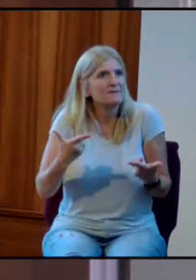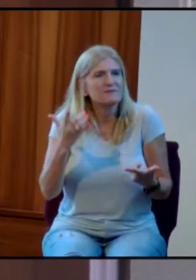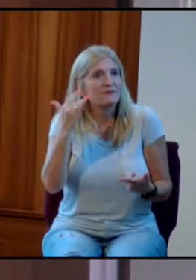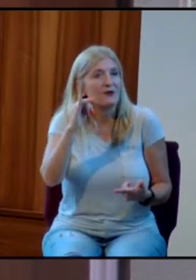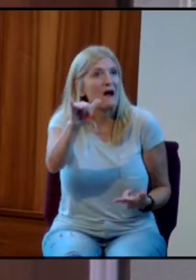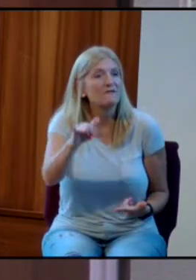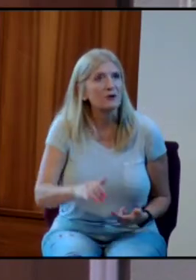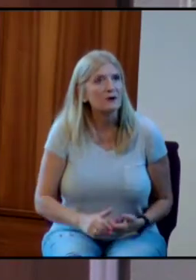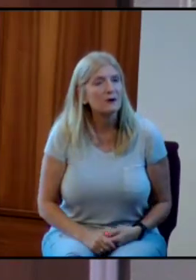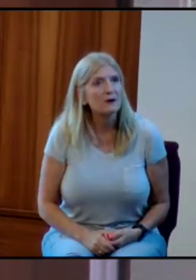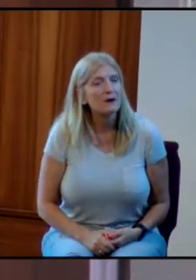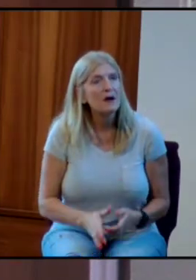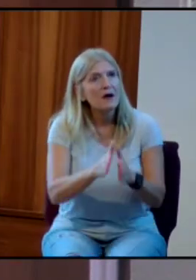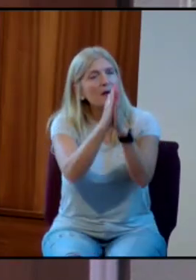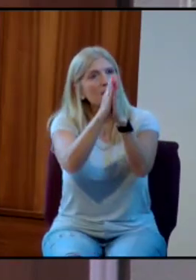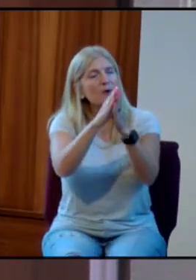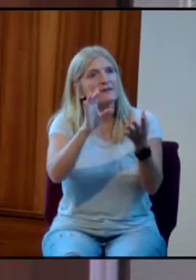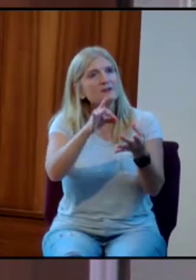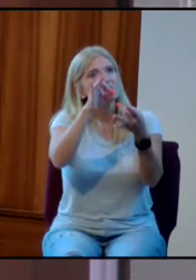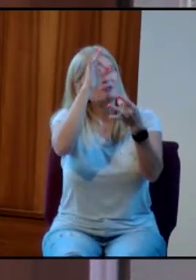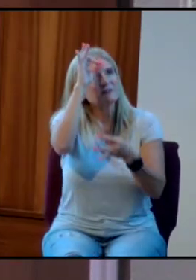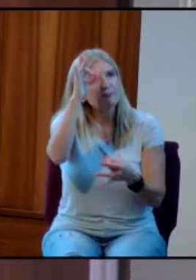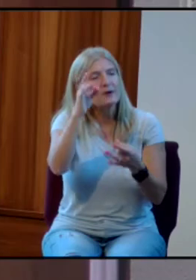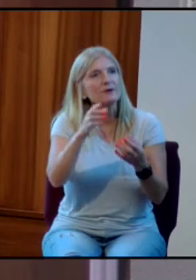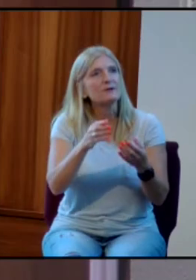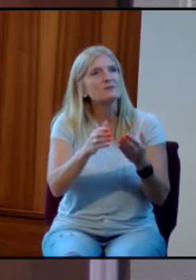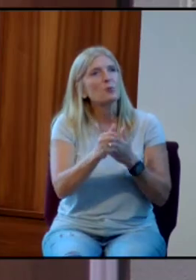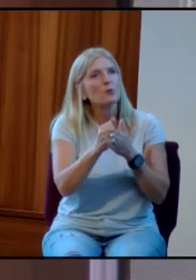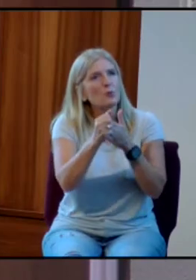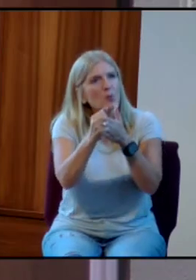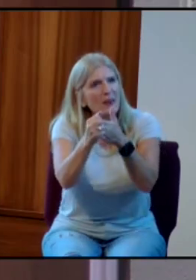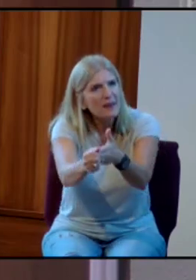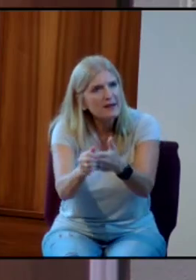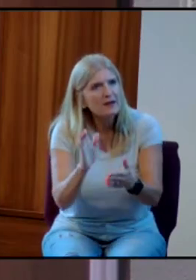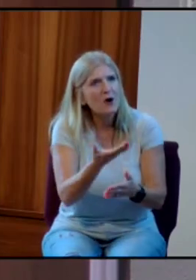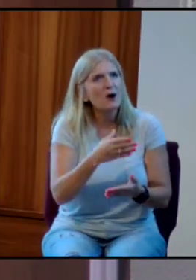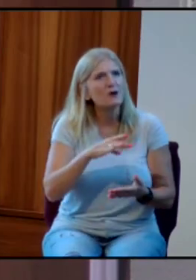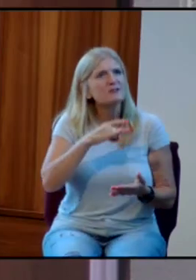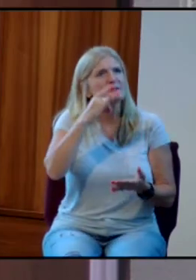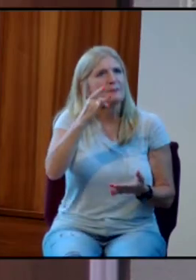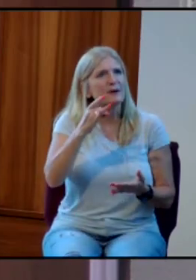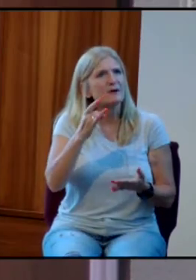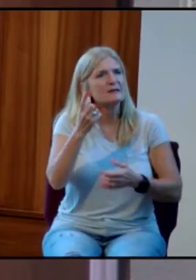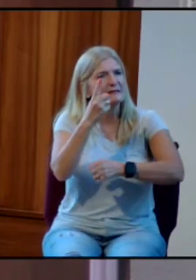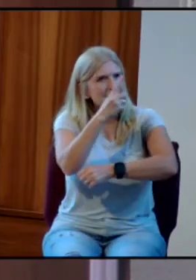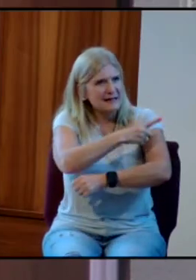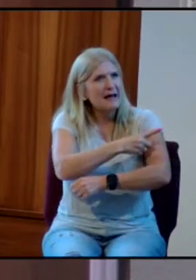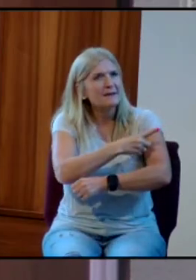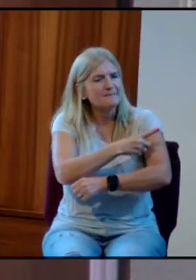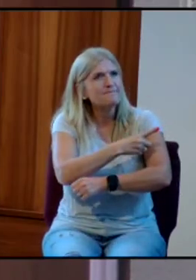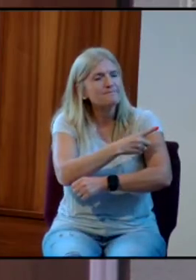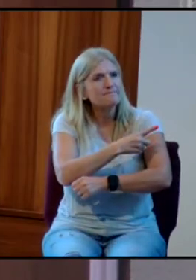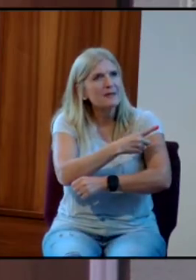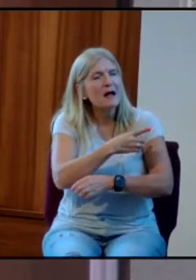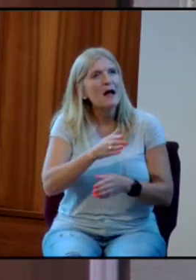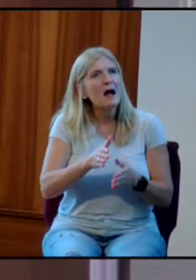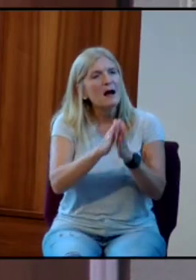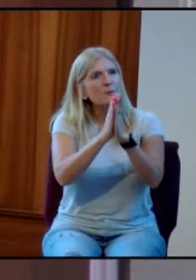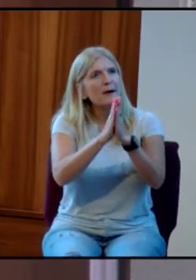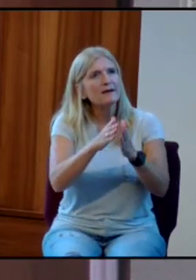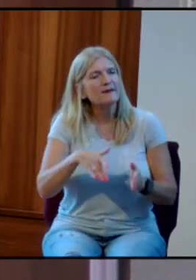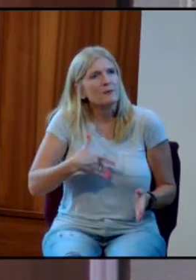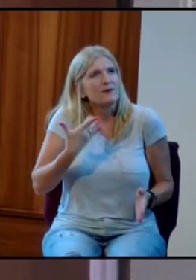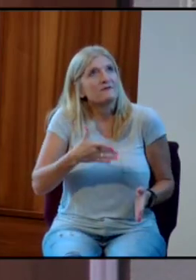And I pray that your spirit would guide our thinking this morning. I pray that we would sense the